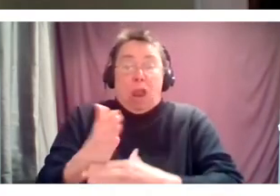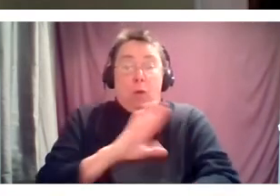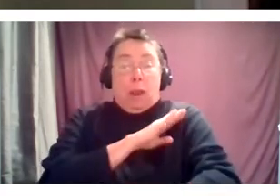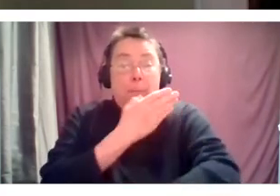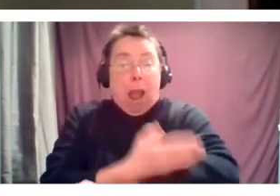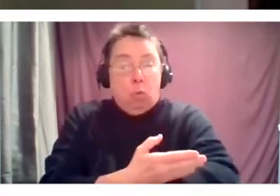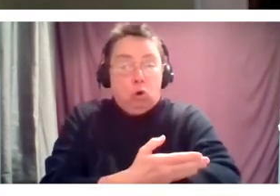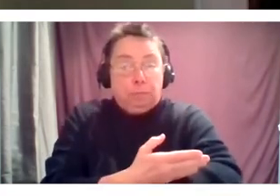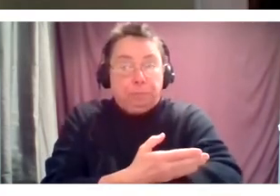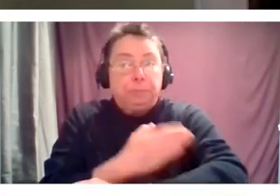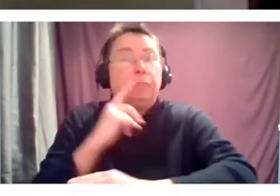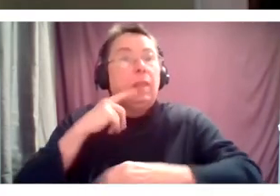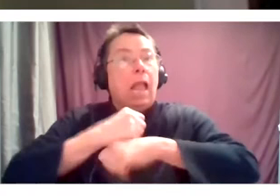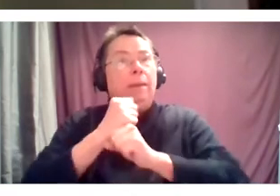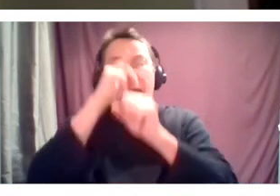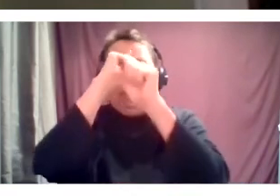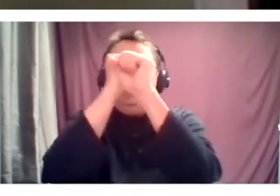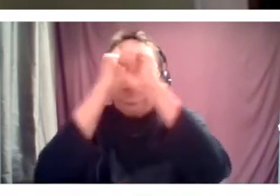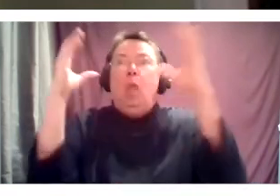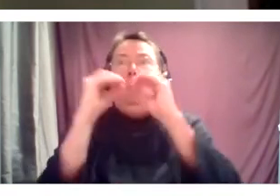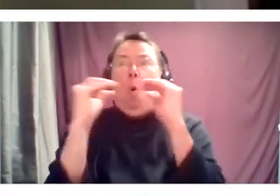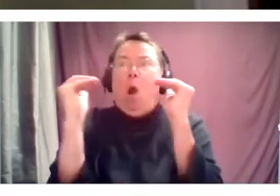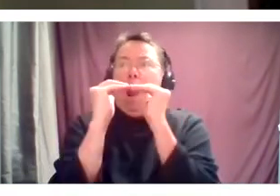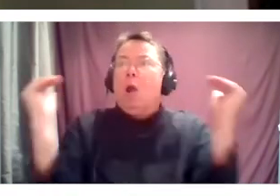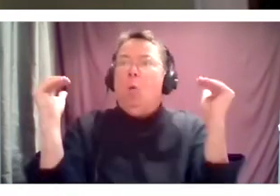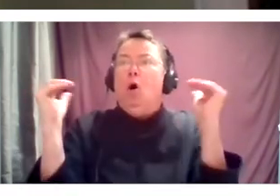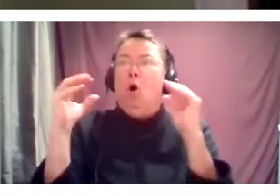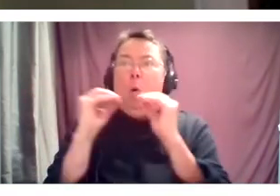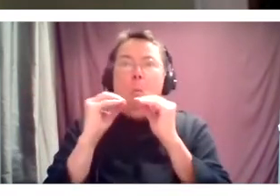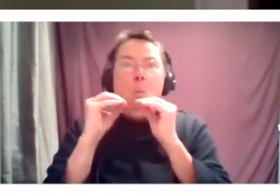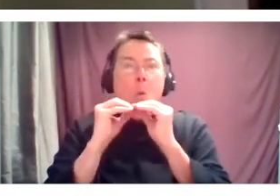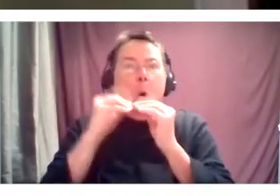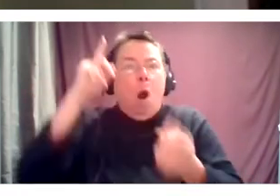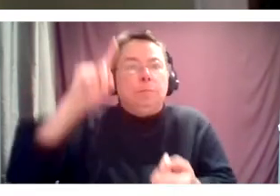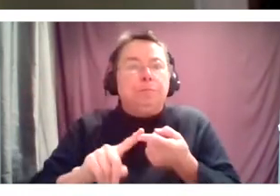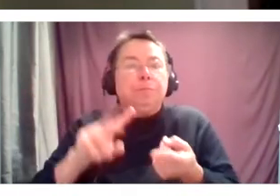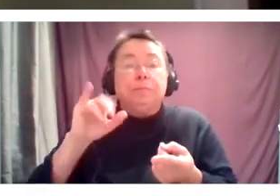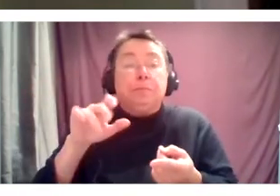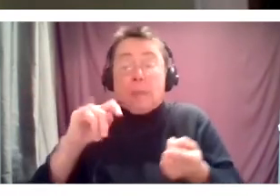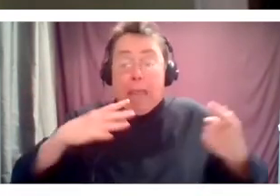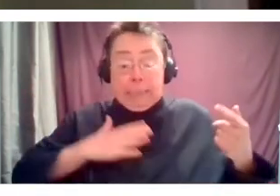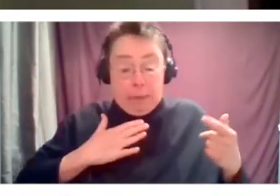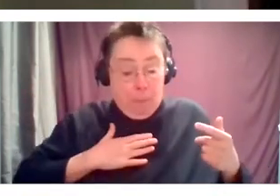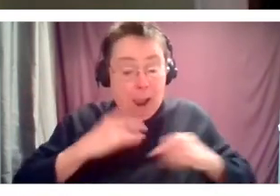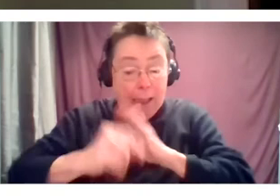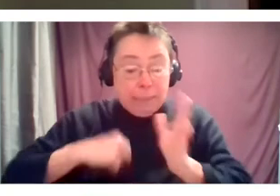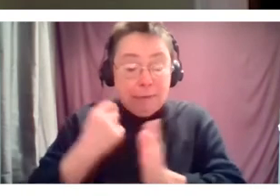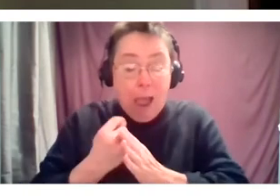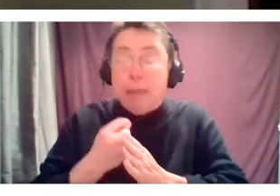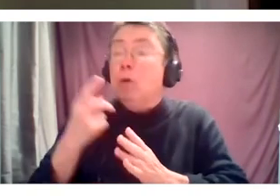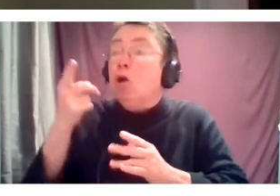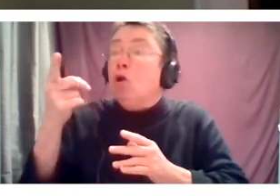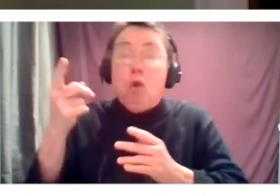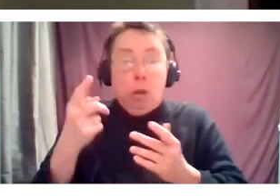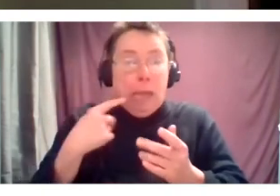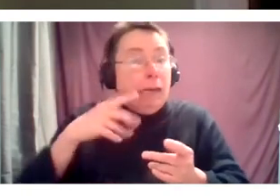accessibility and equity and all of the things that we've not done in my generation we have not done for you. You are coming in to an industry that has not done this.